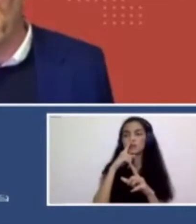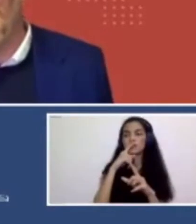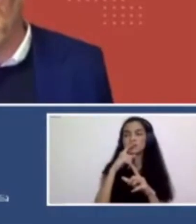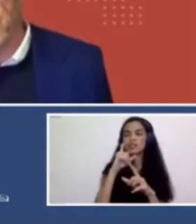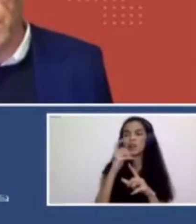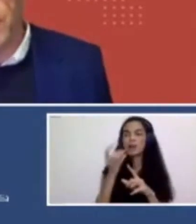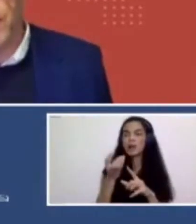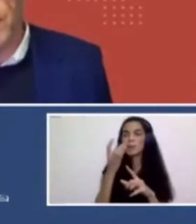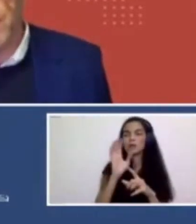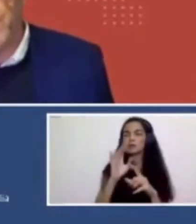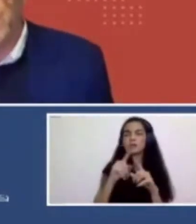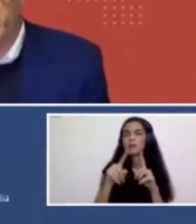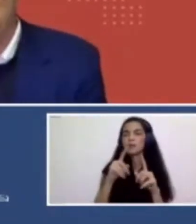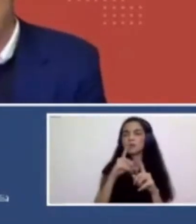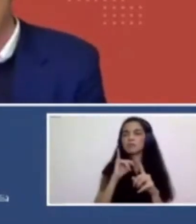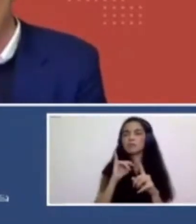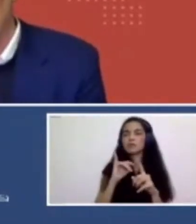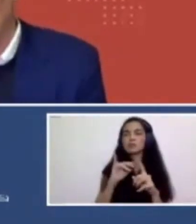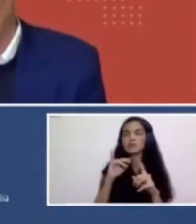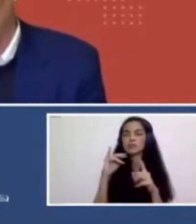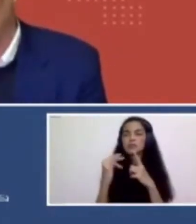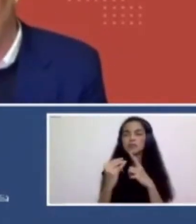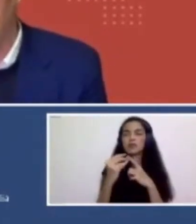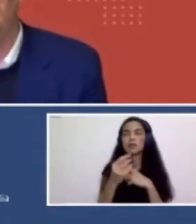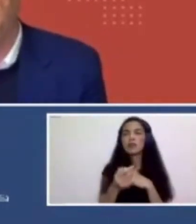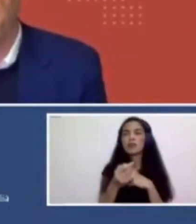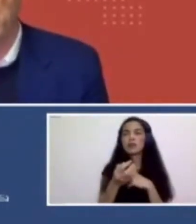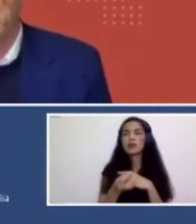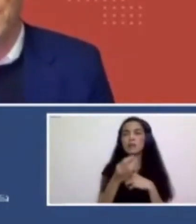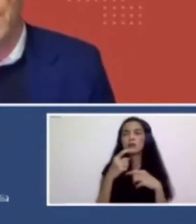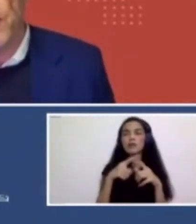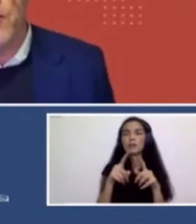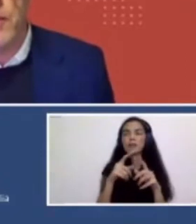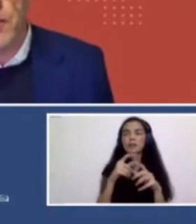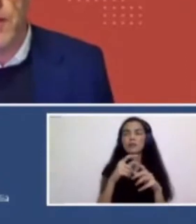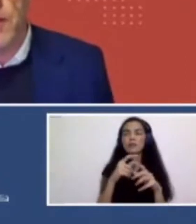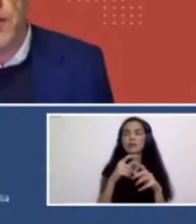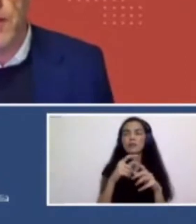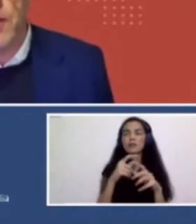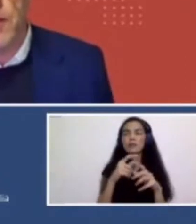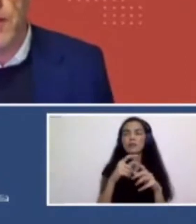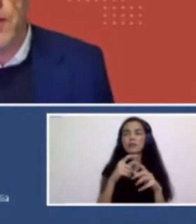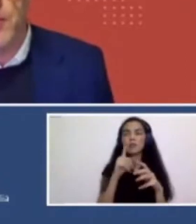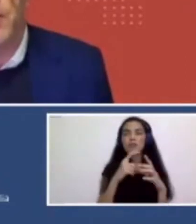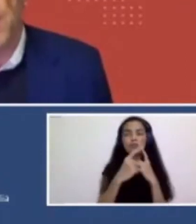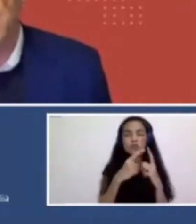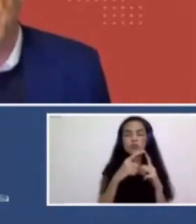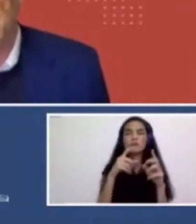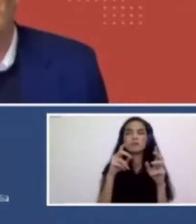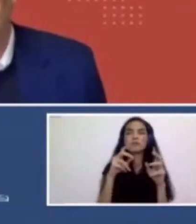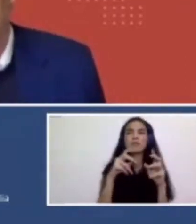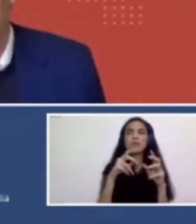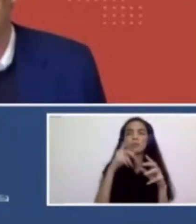but it's in terms of the bureaucracy, it's sort of the easiest part. As soon as you get it and you're working with a big council, the processes can